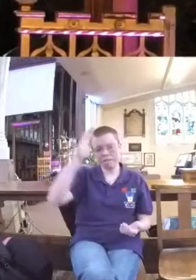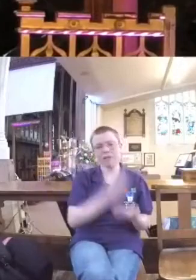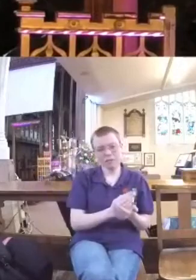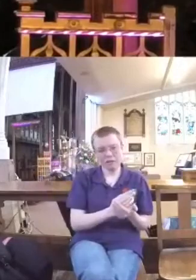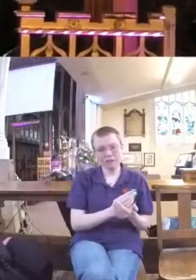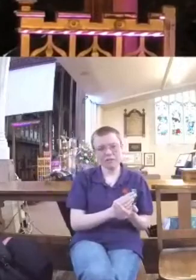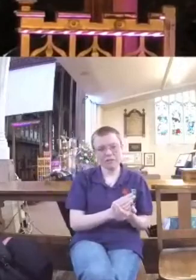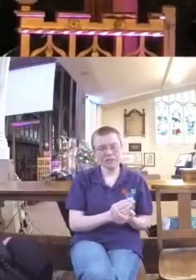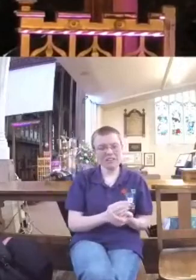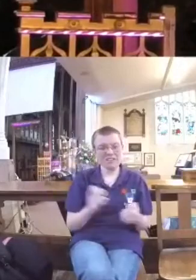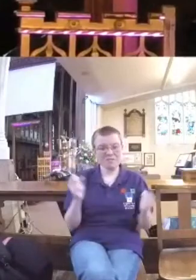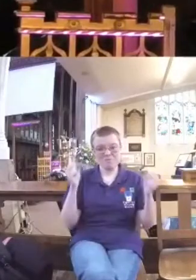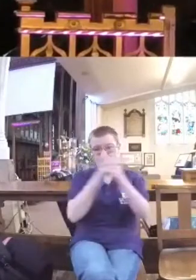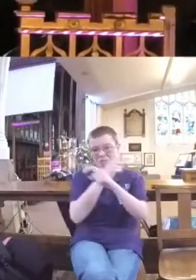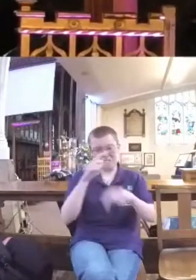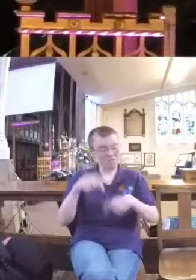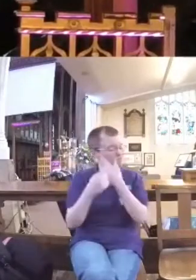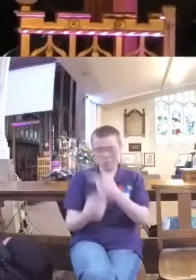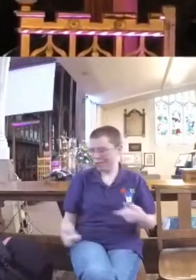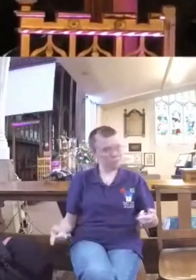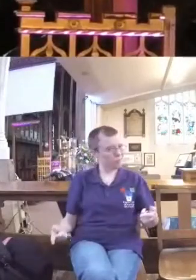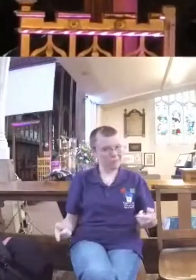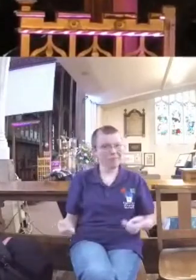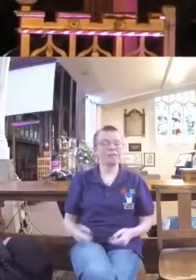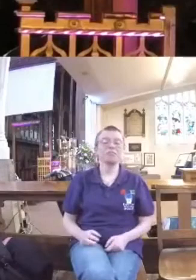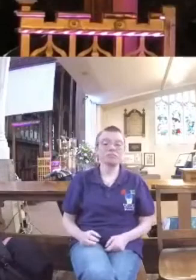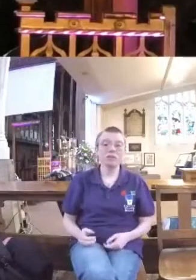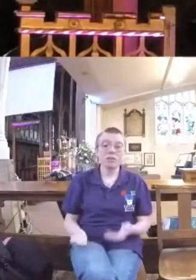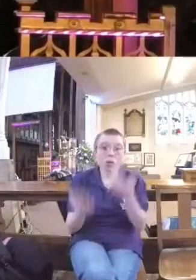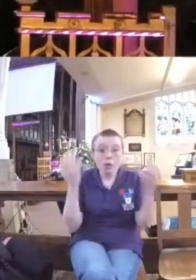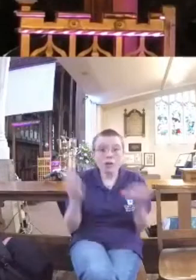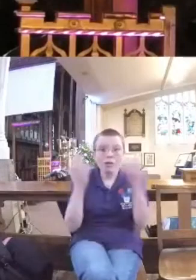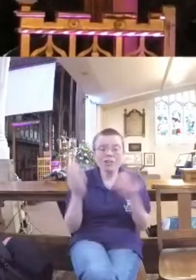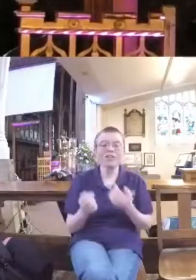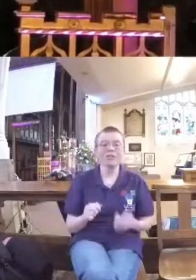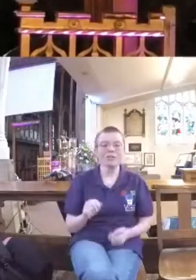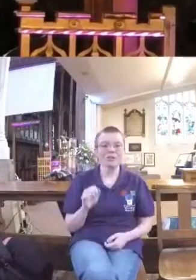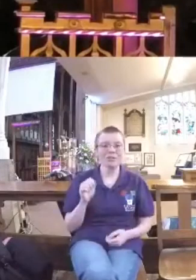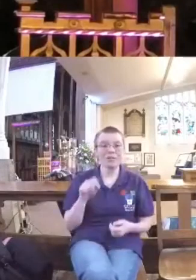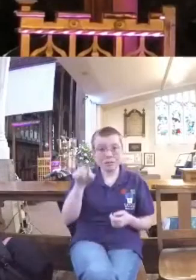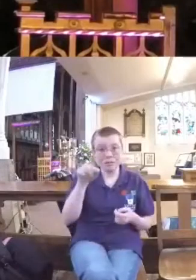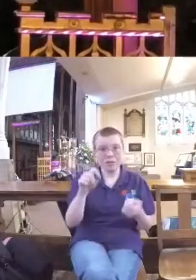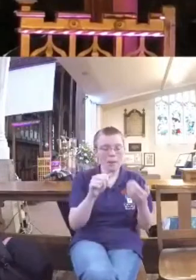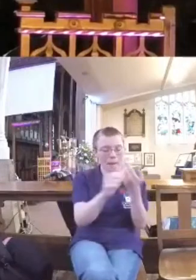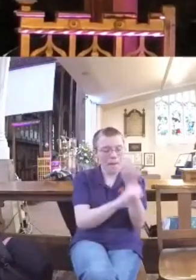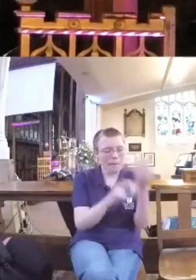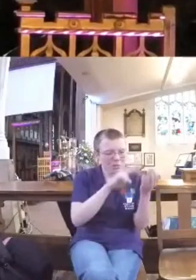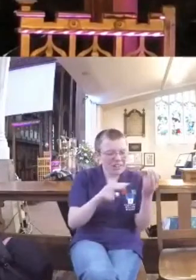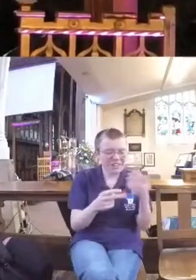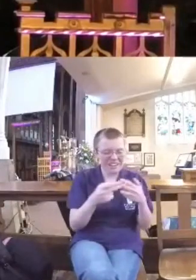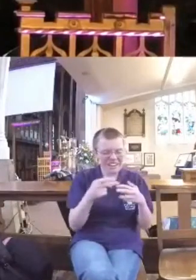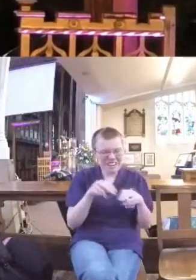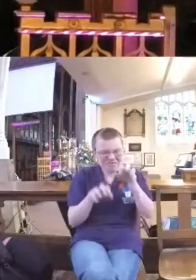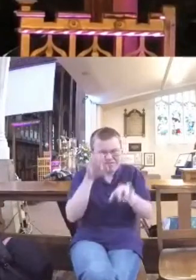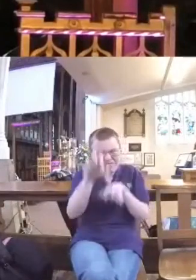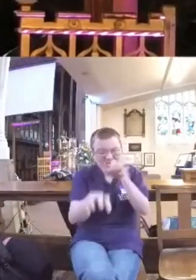just really can't be missed. So I encourage you, first encouragement, read the Bible. If you struggle with reading, you can